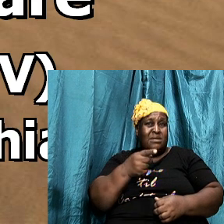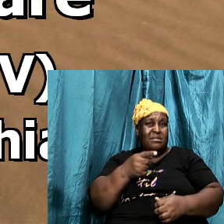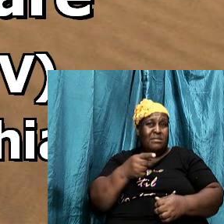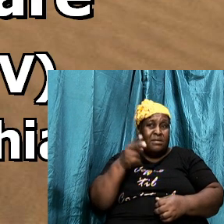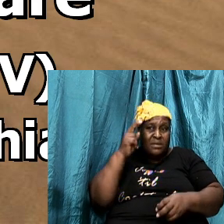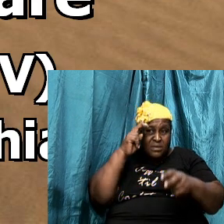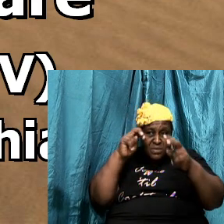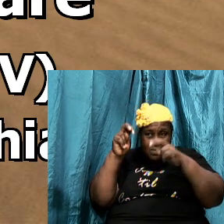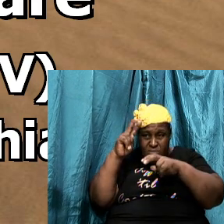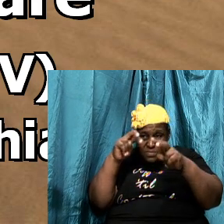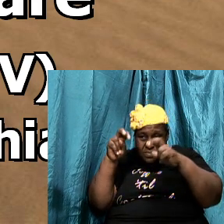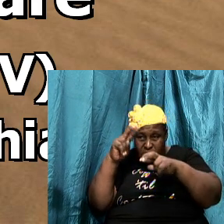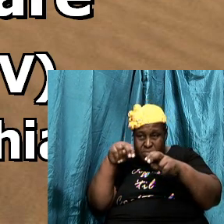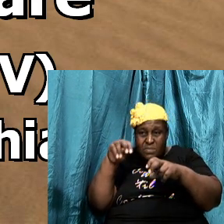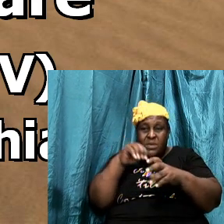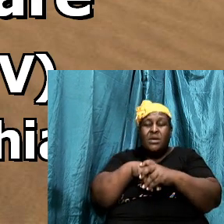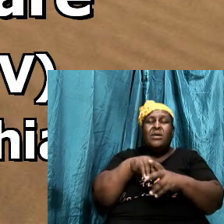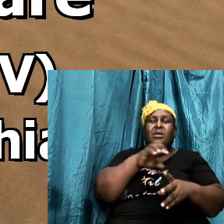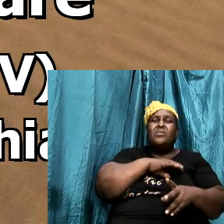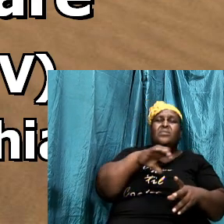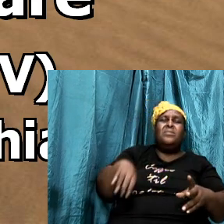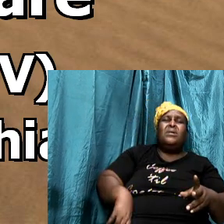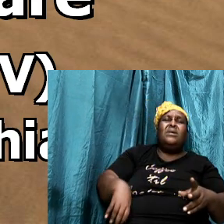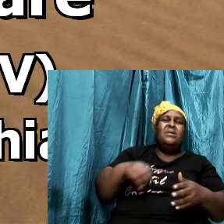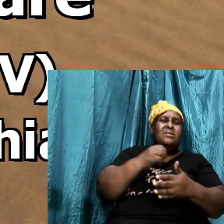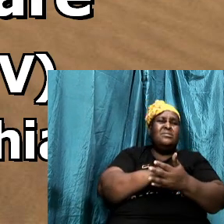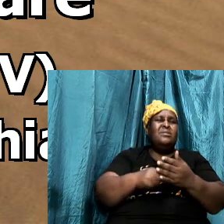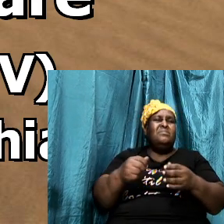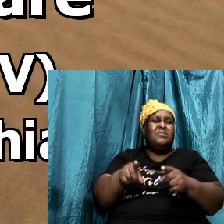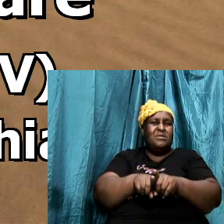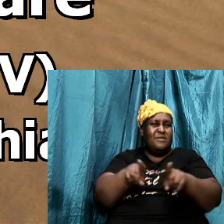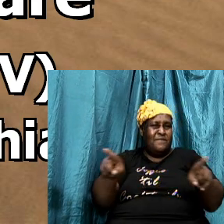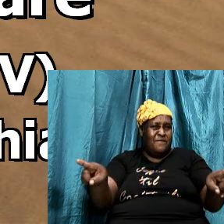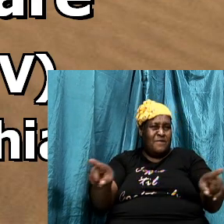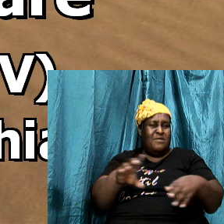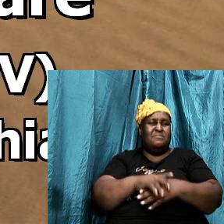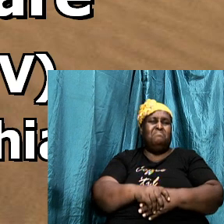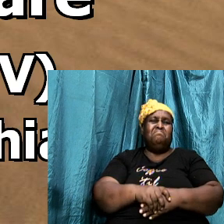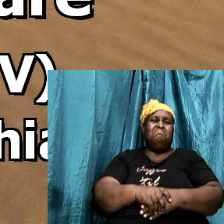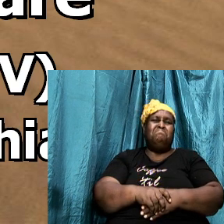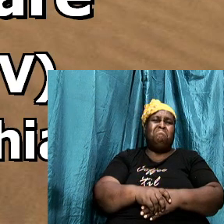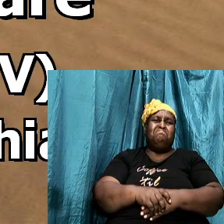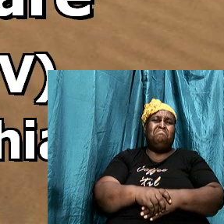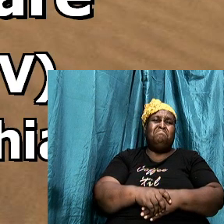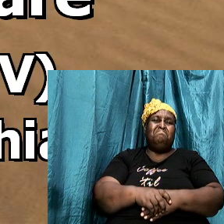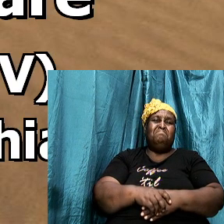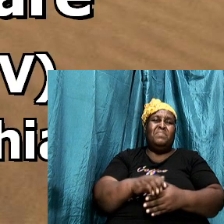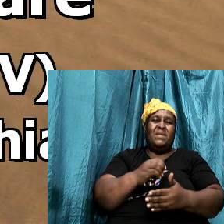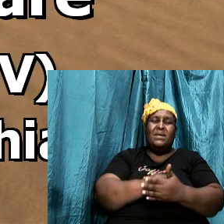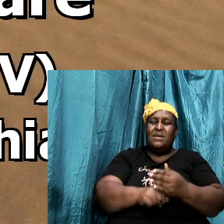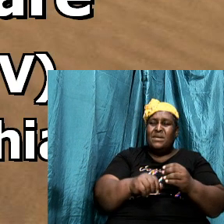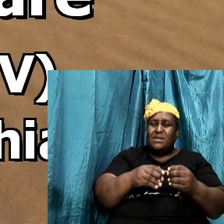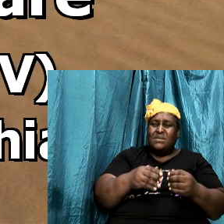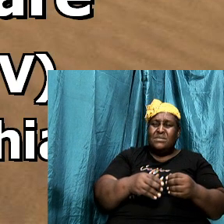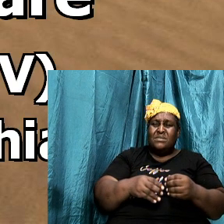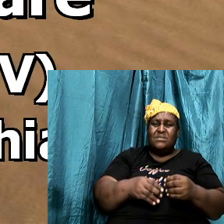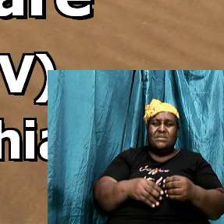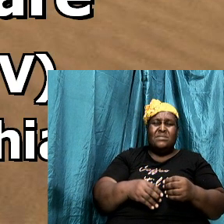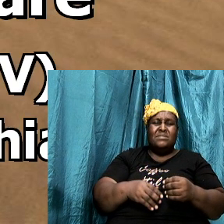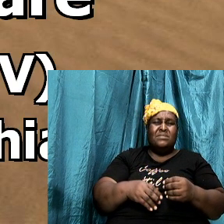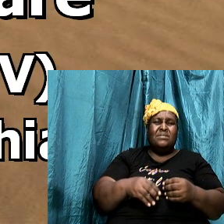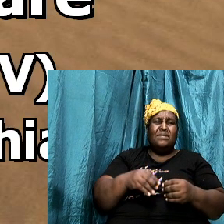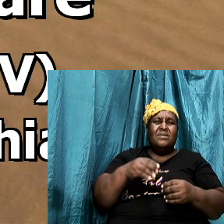are in Christ as something entirely different those who are in Christ are those who are born again